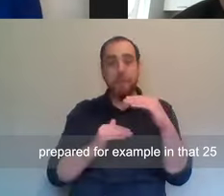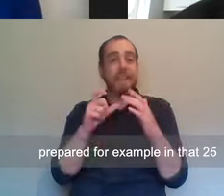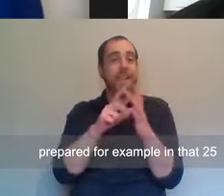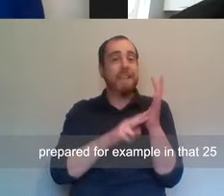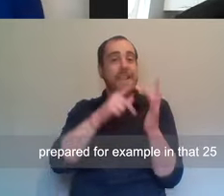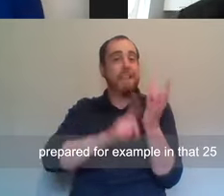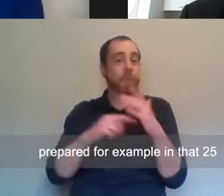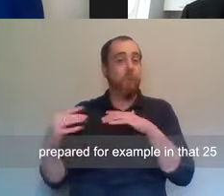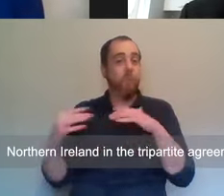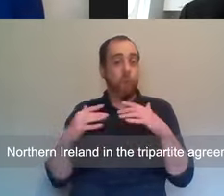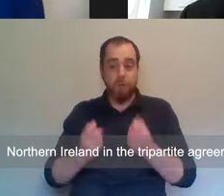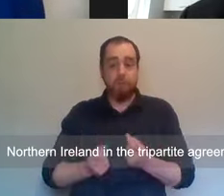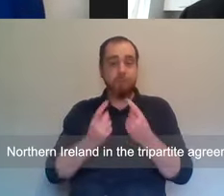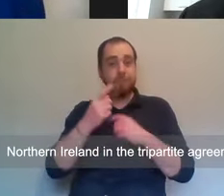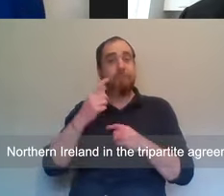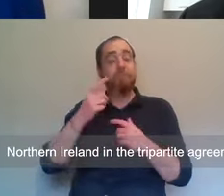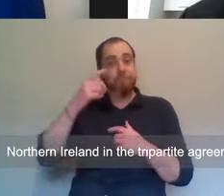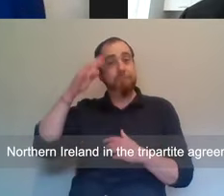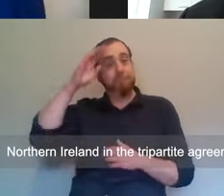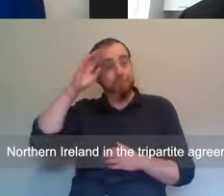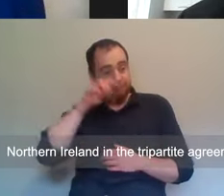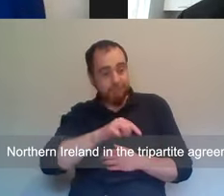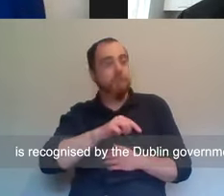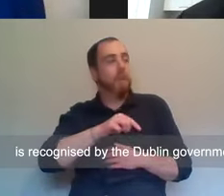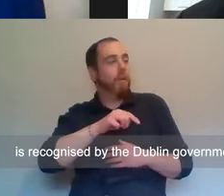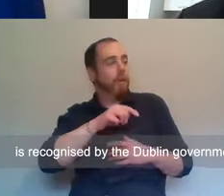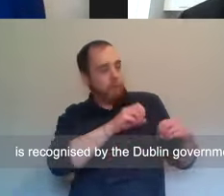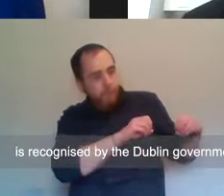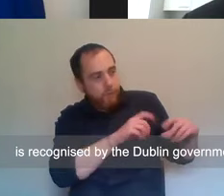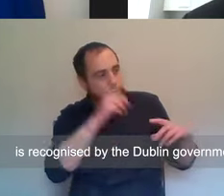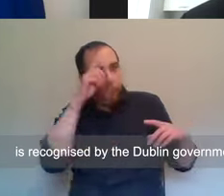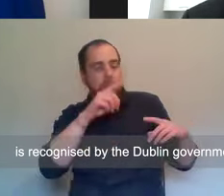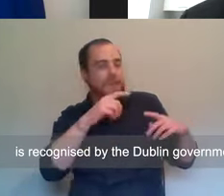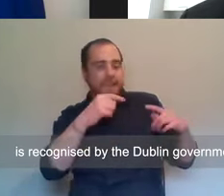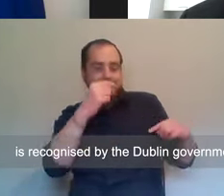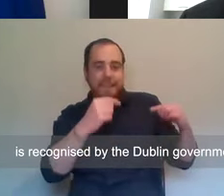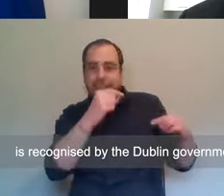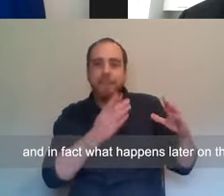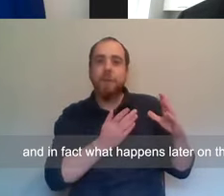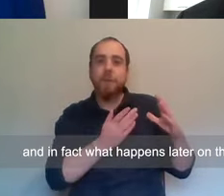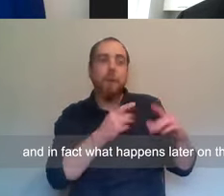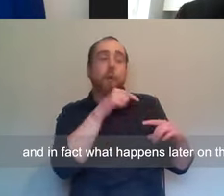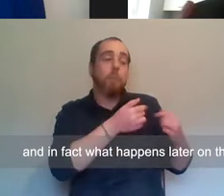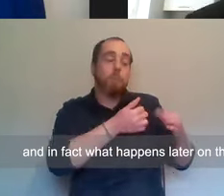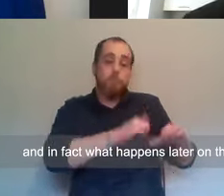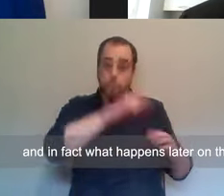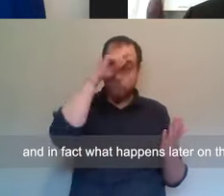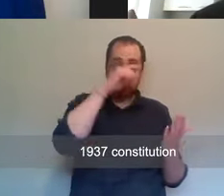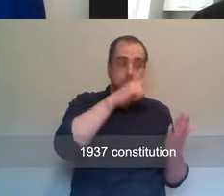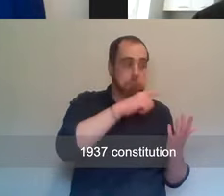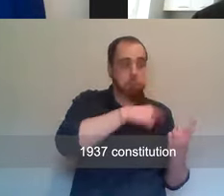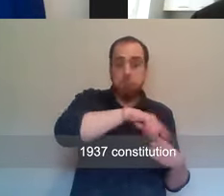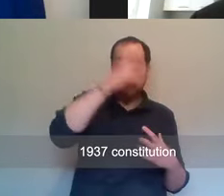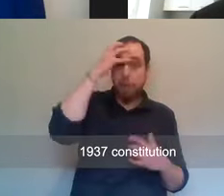prepared. For example, in 1925, Northern Ireland in the tripartite agreement is recognised by the Dublin government. And in fact, what